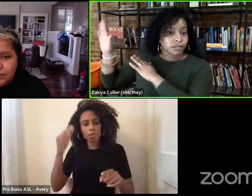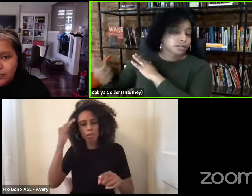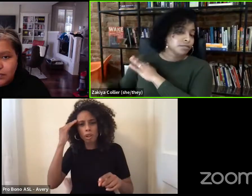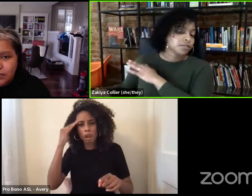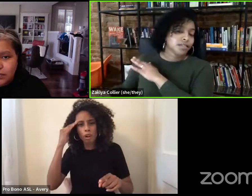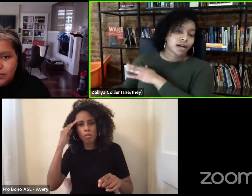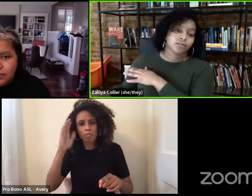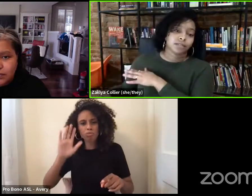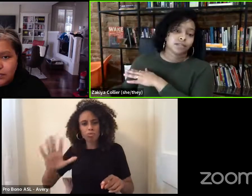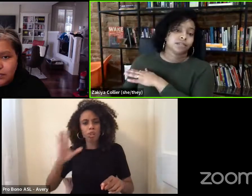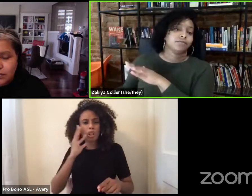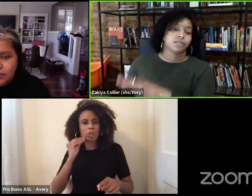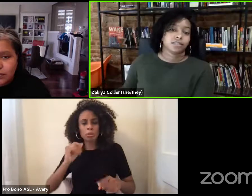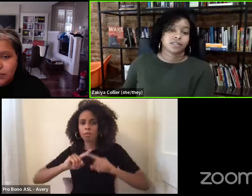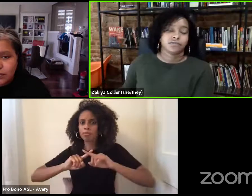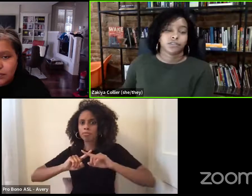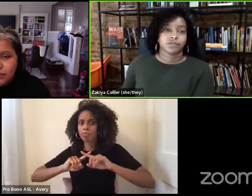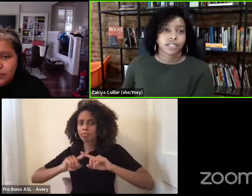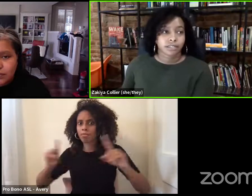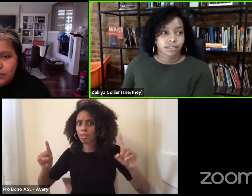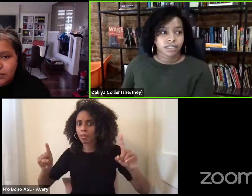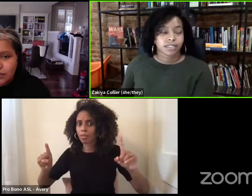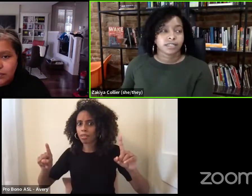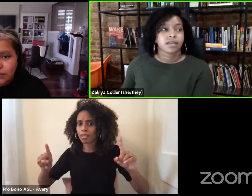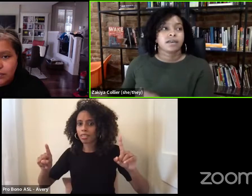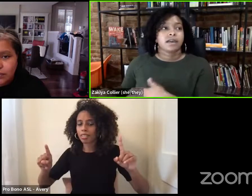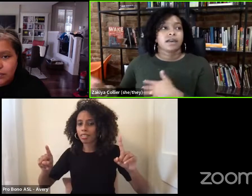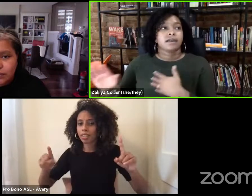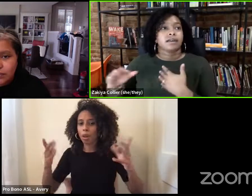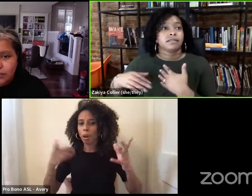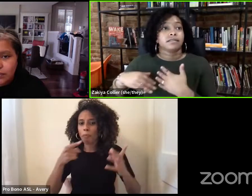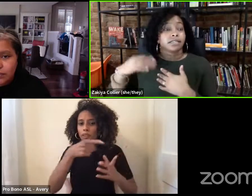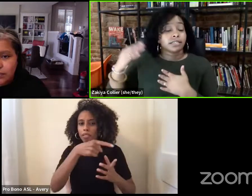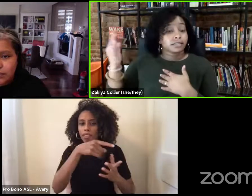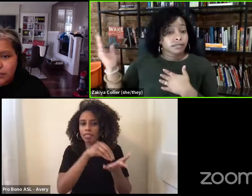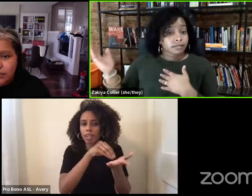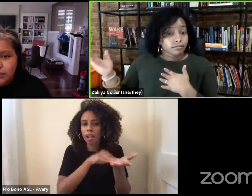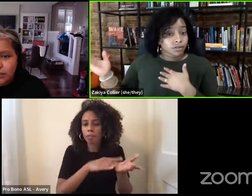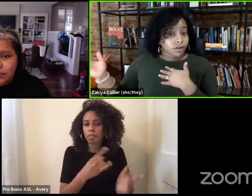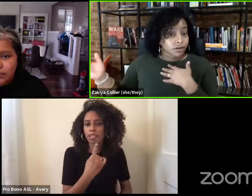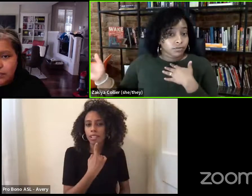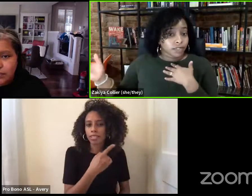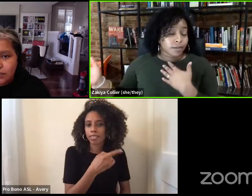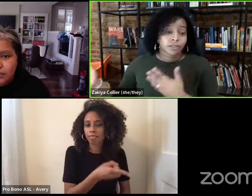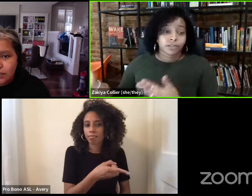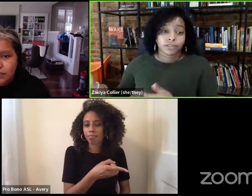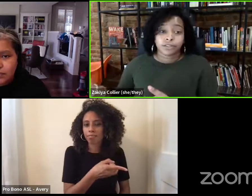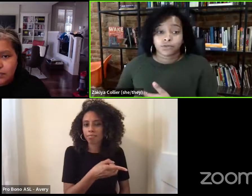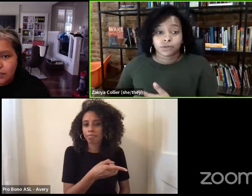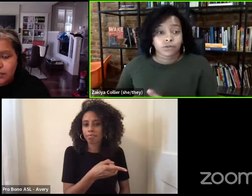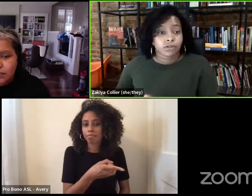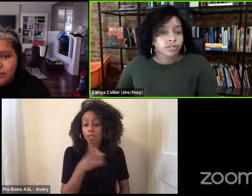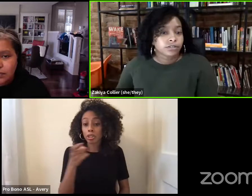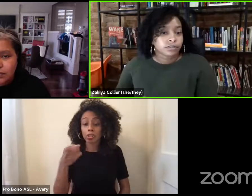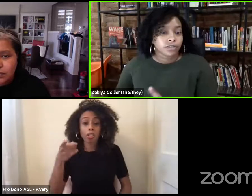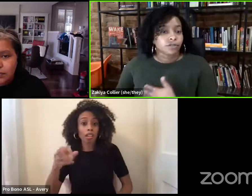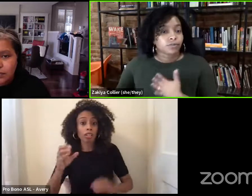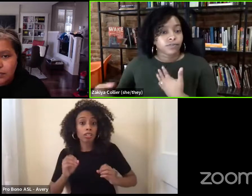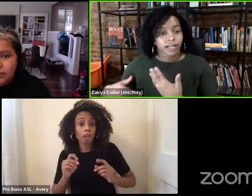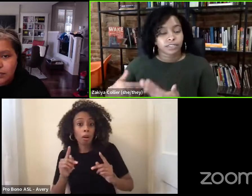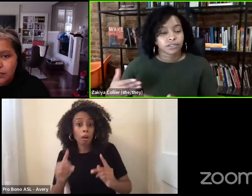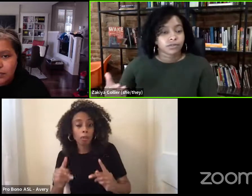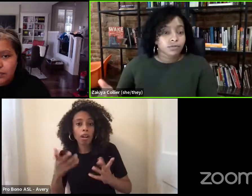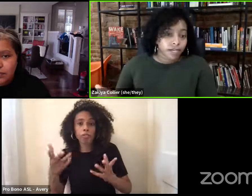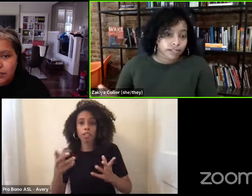the complete opposite of what the official record says. And there is, you know, the opportunity to do oral history